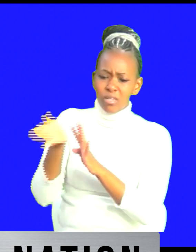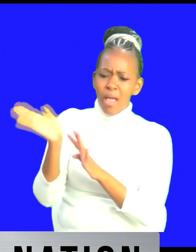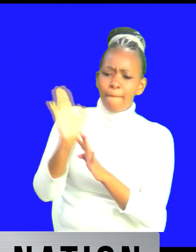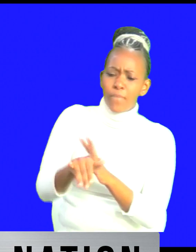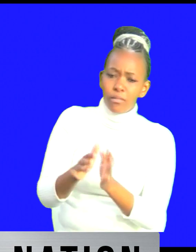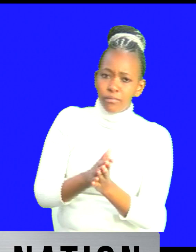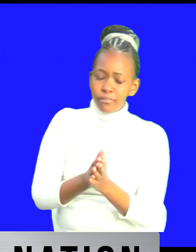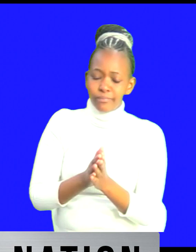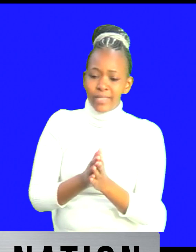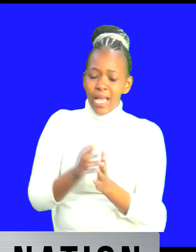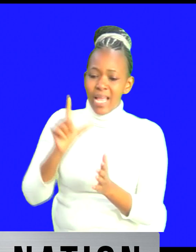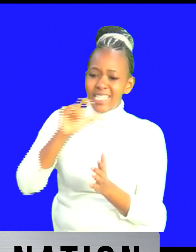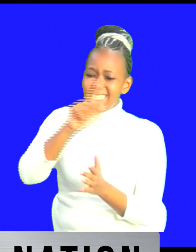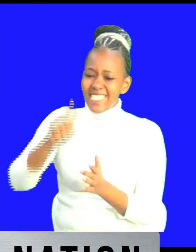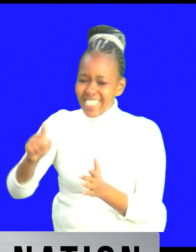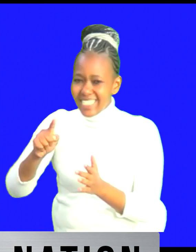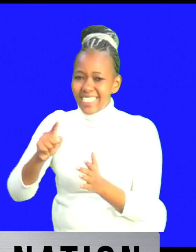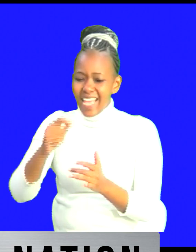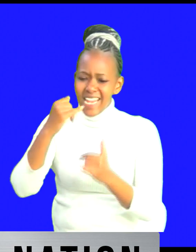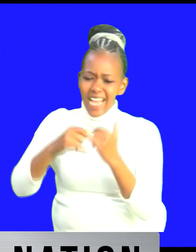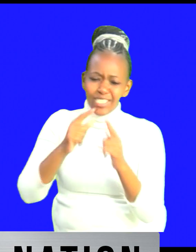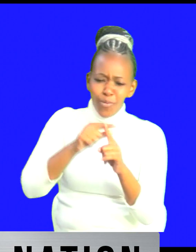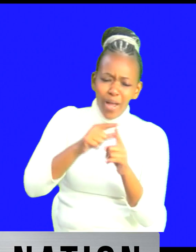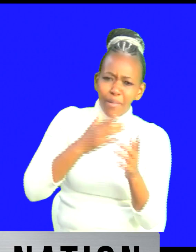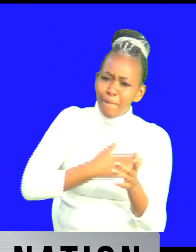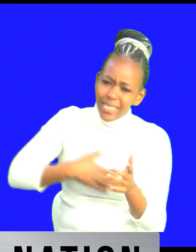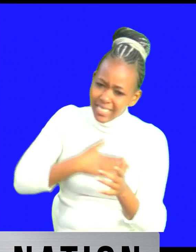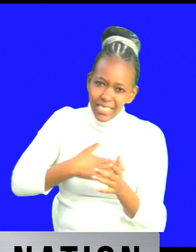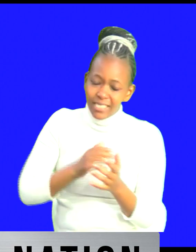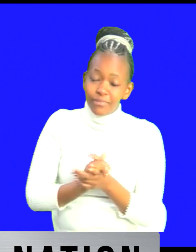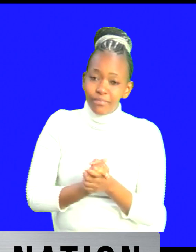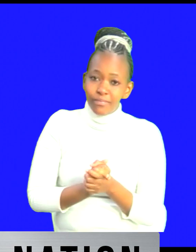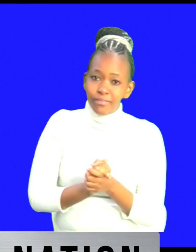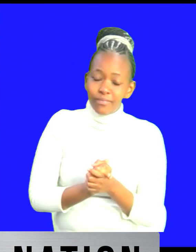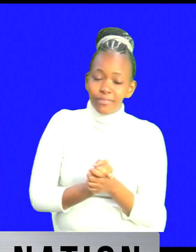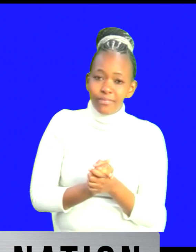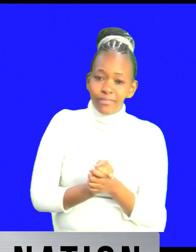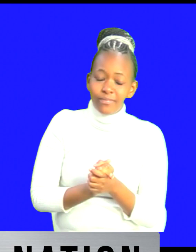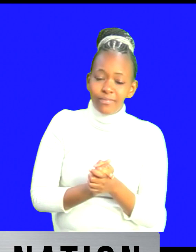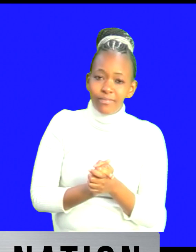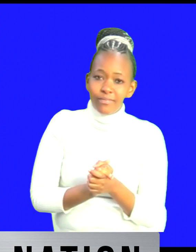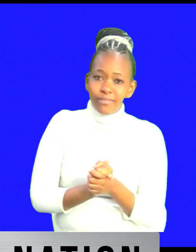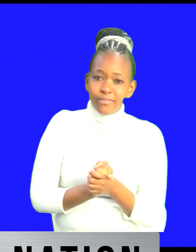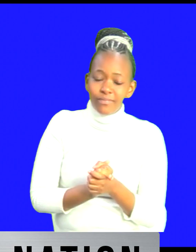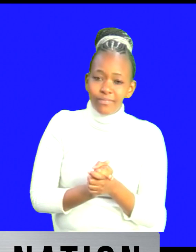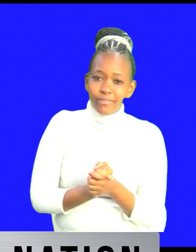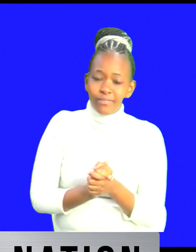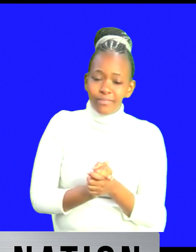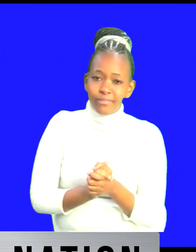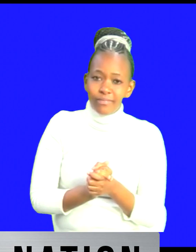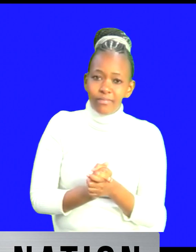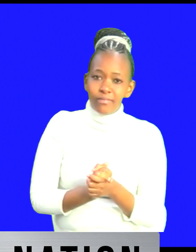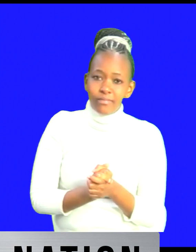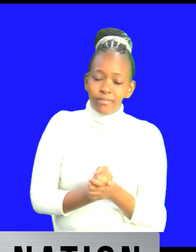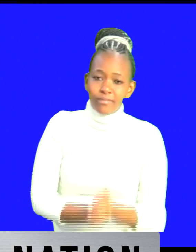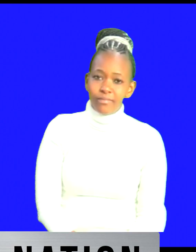please final word i gave him a final word i dictated his final word final word very fast one minute one minute uh